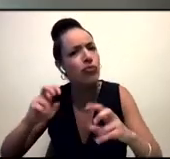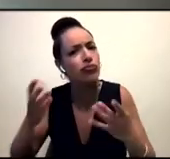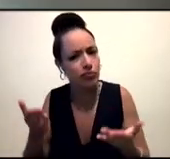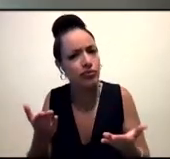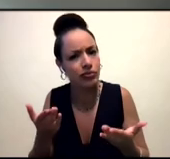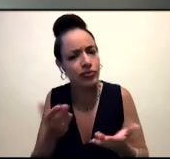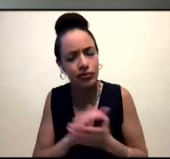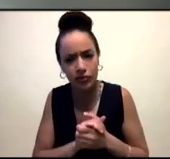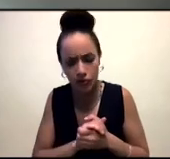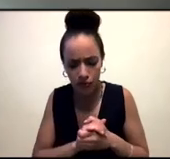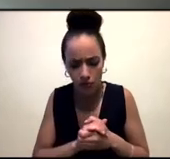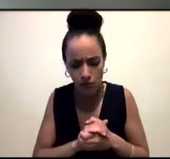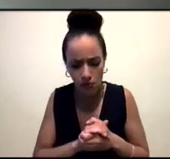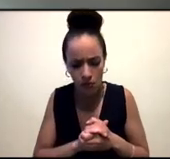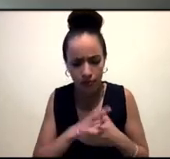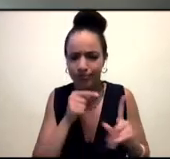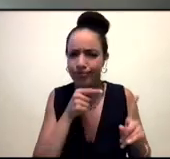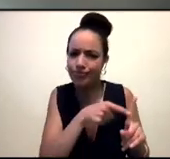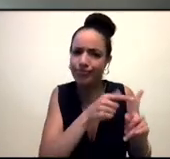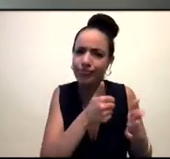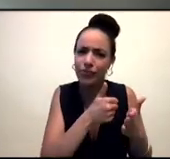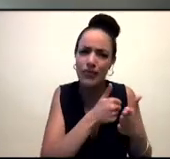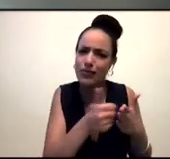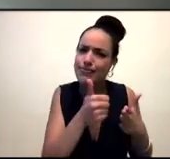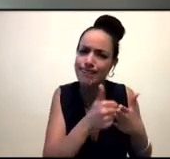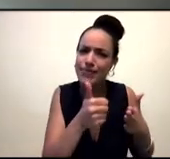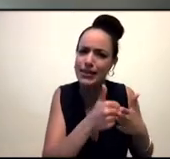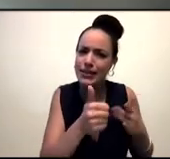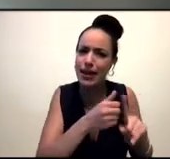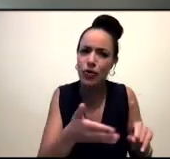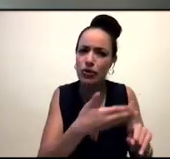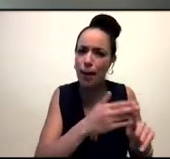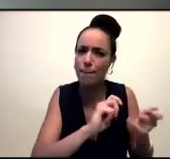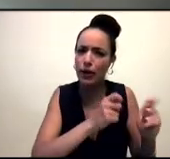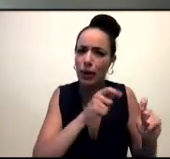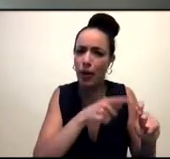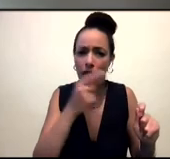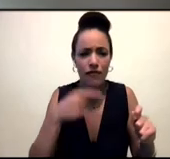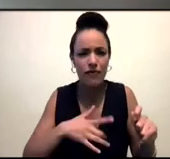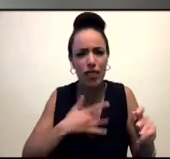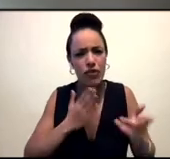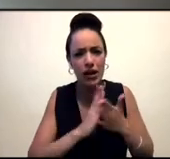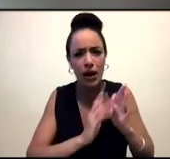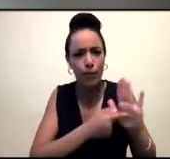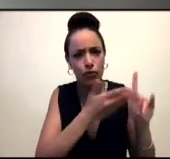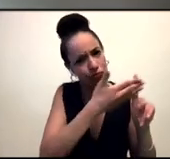do that. you know, and that's also really important. But, yeah, it's really, it's crucial